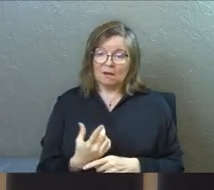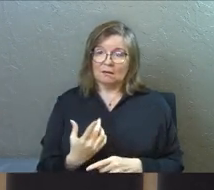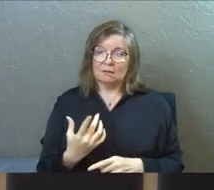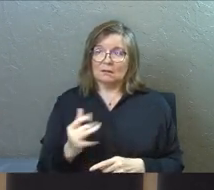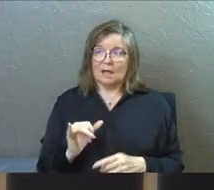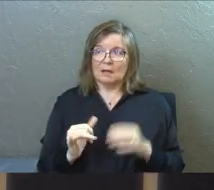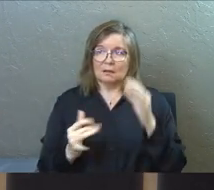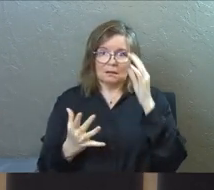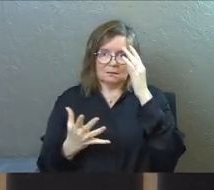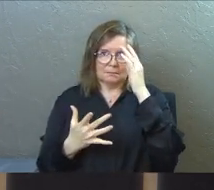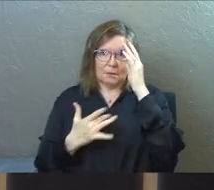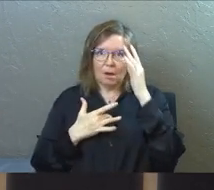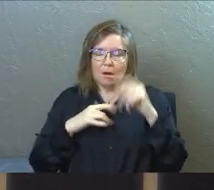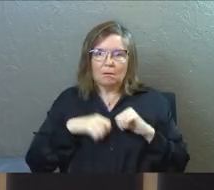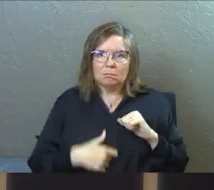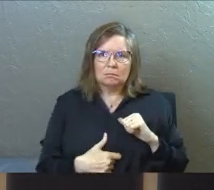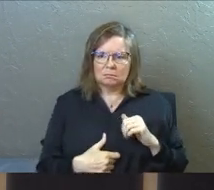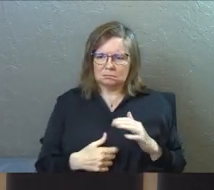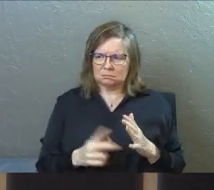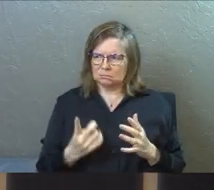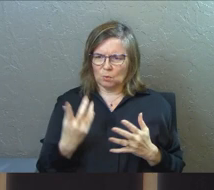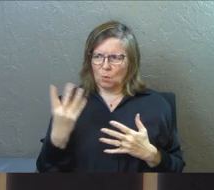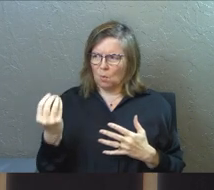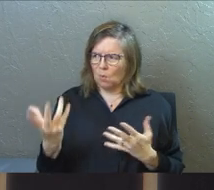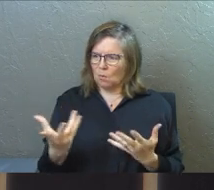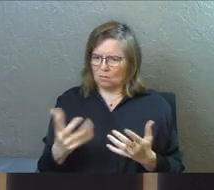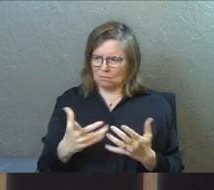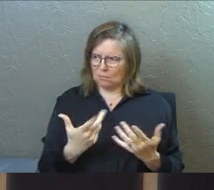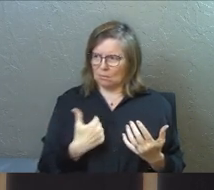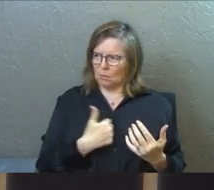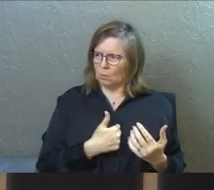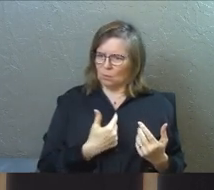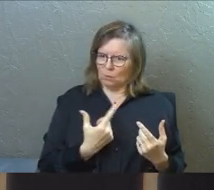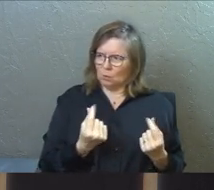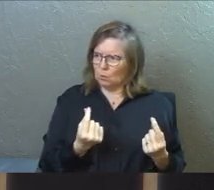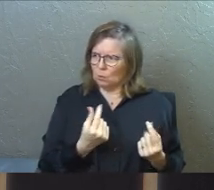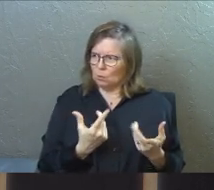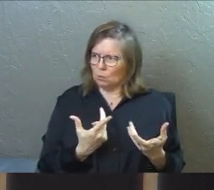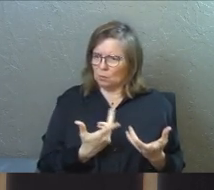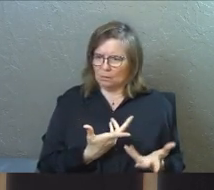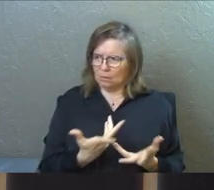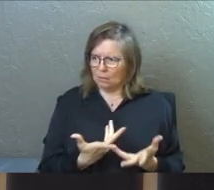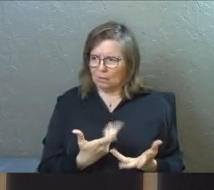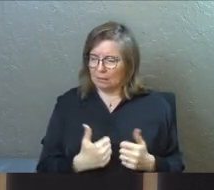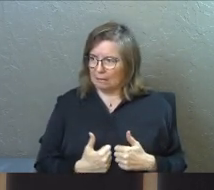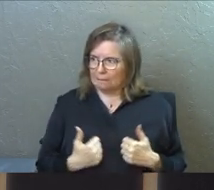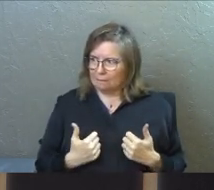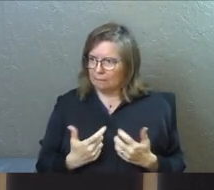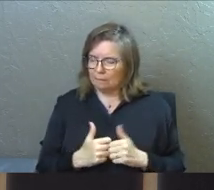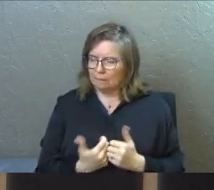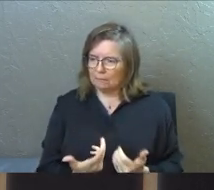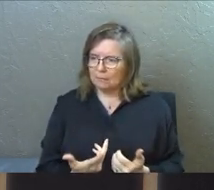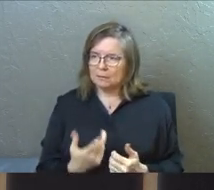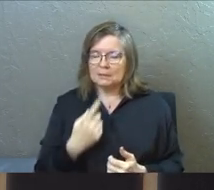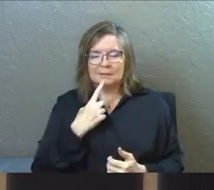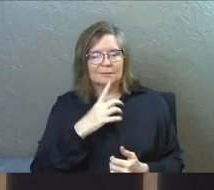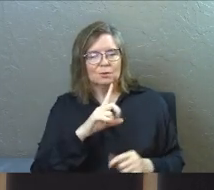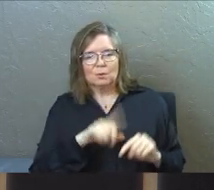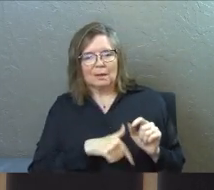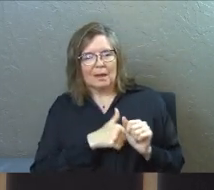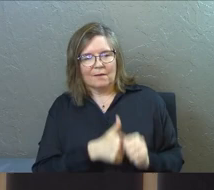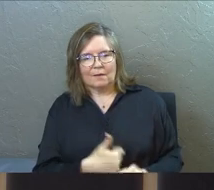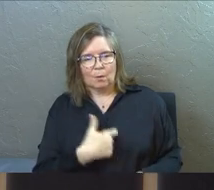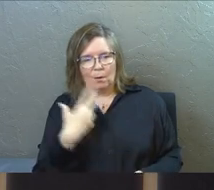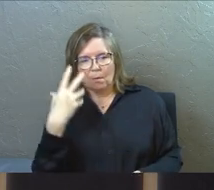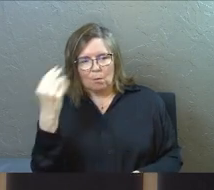Sad, like heartbroken. Where are you going to go? And how are we going to make it? How are we going to live? And he says, you can't